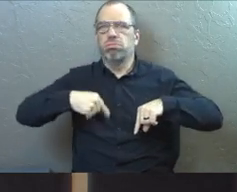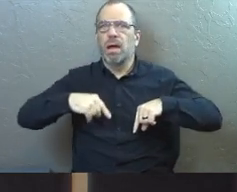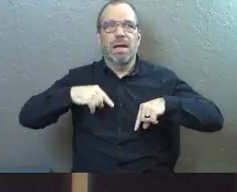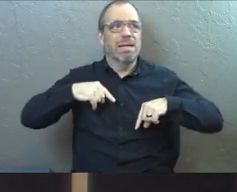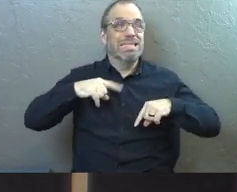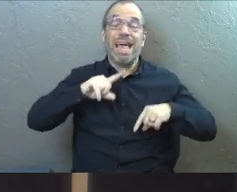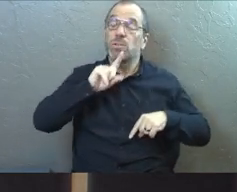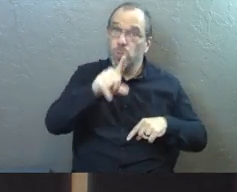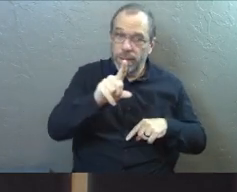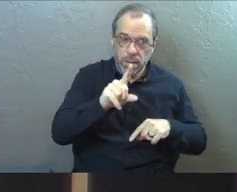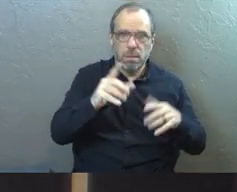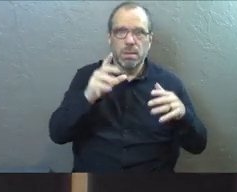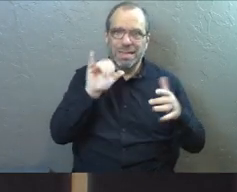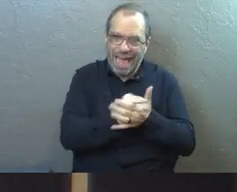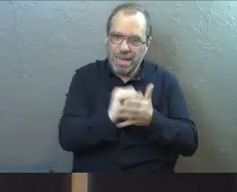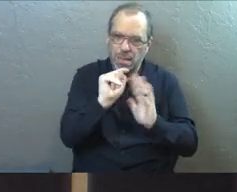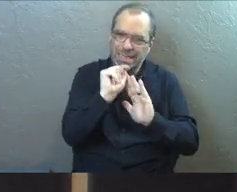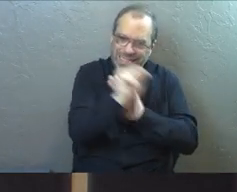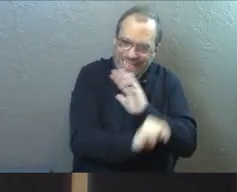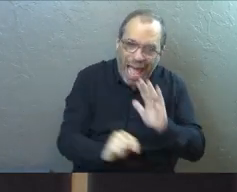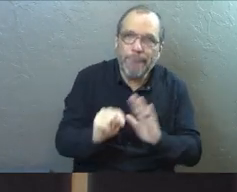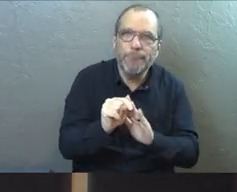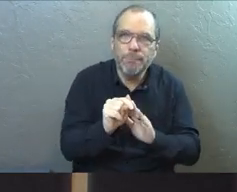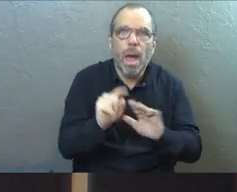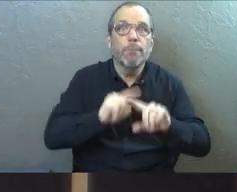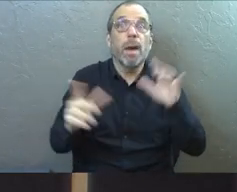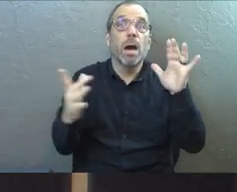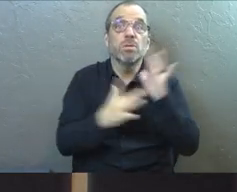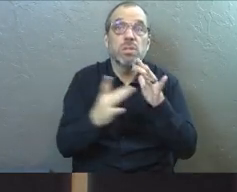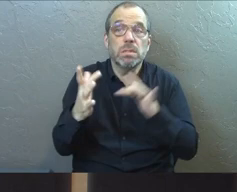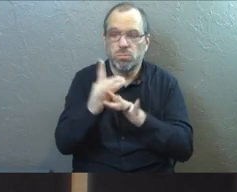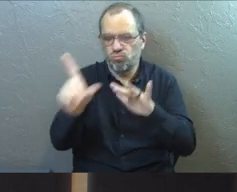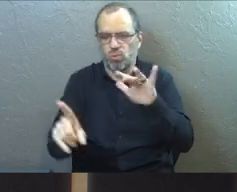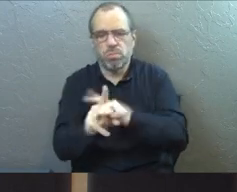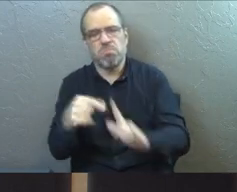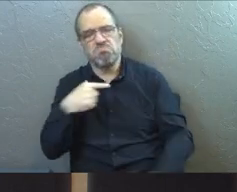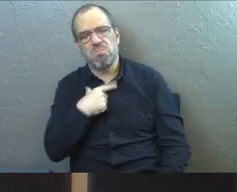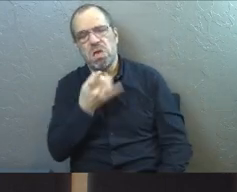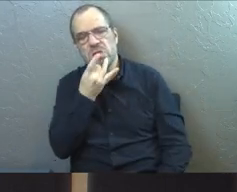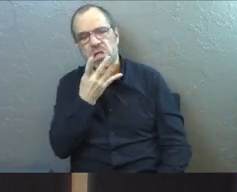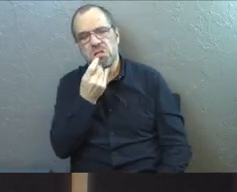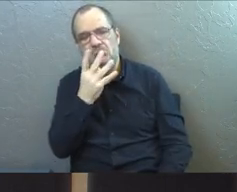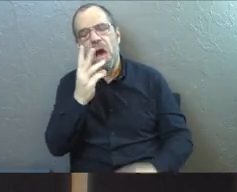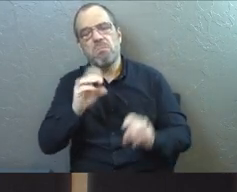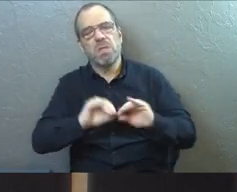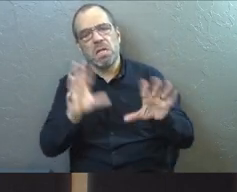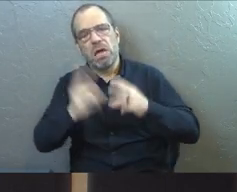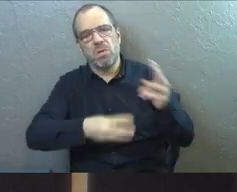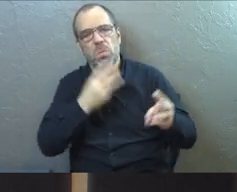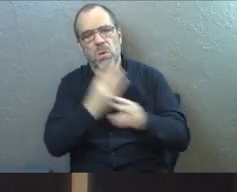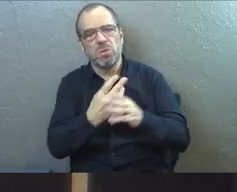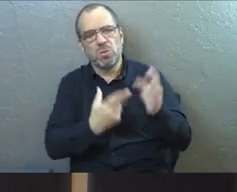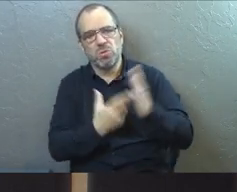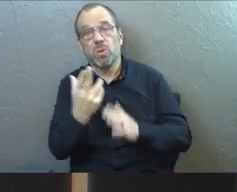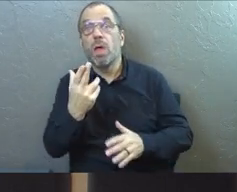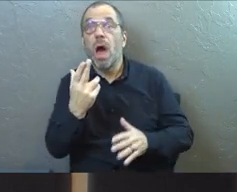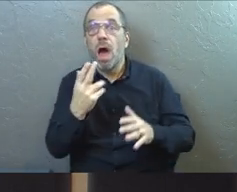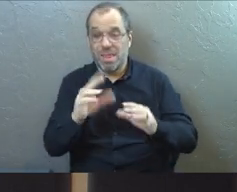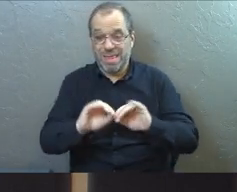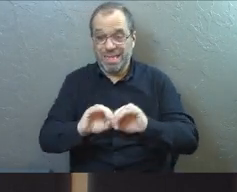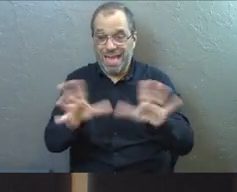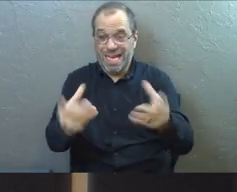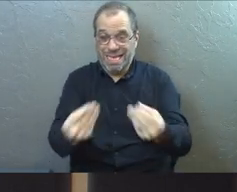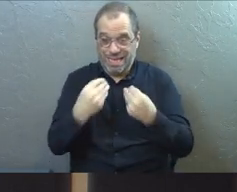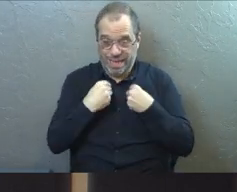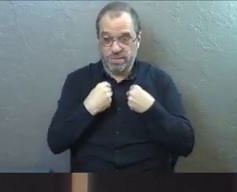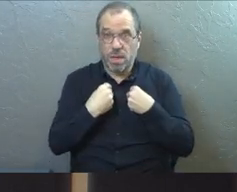all that's real and true in those moments. But Jesus comes along. says, I'm the light of the world and he brings truth. One of the things I think the light brings